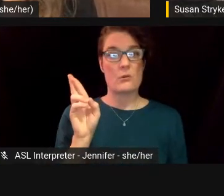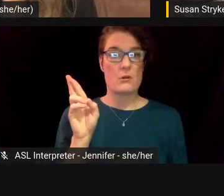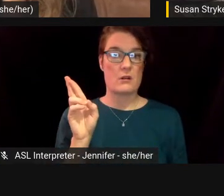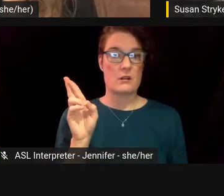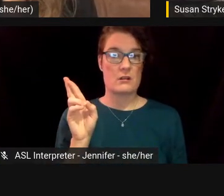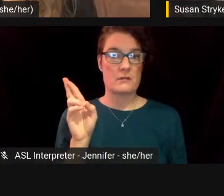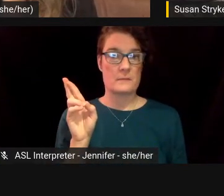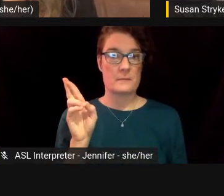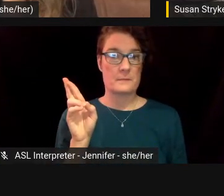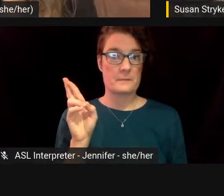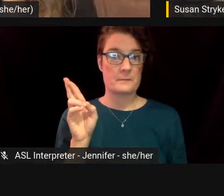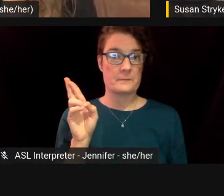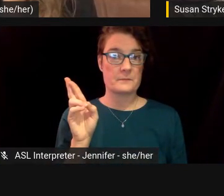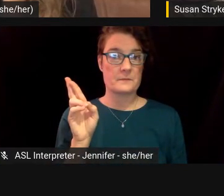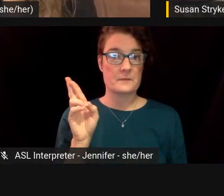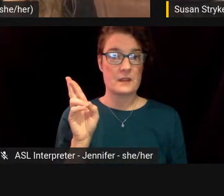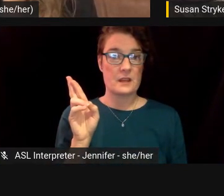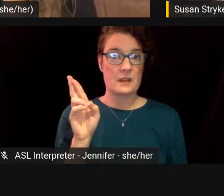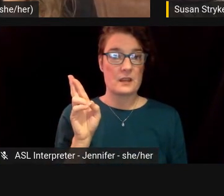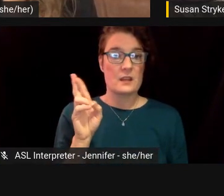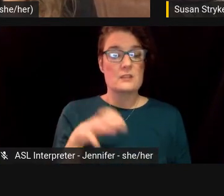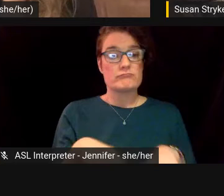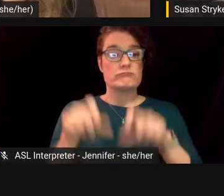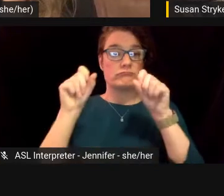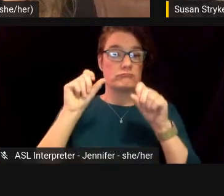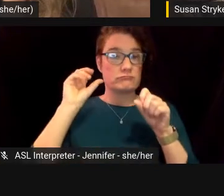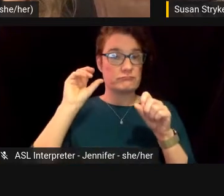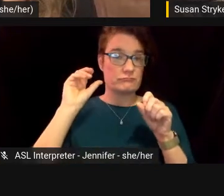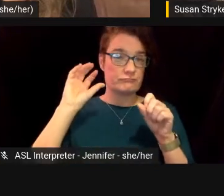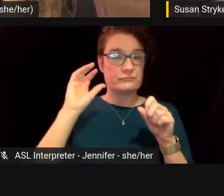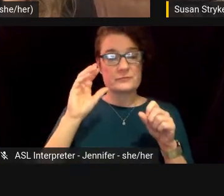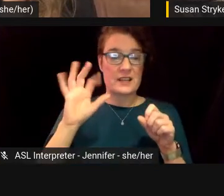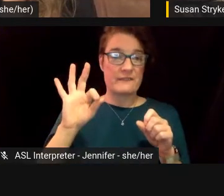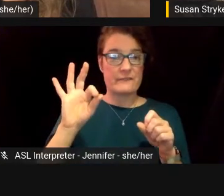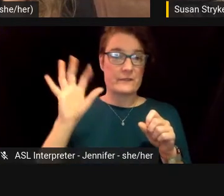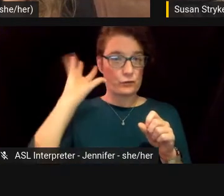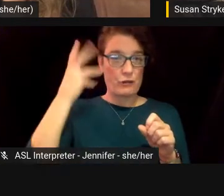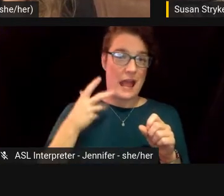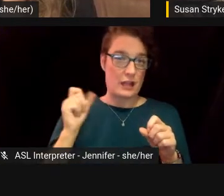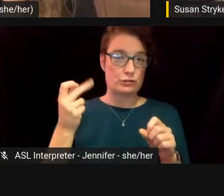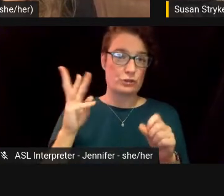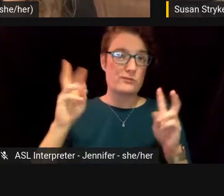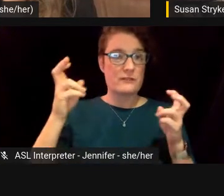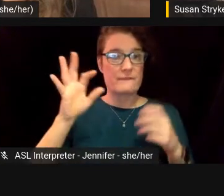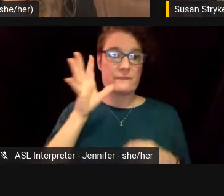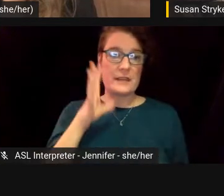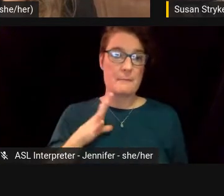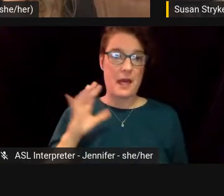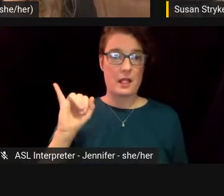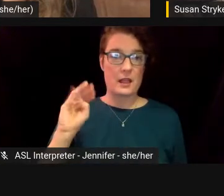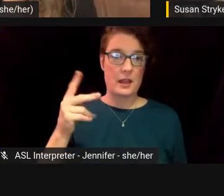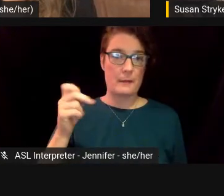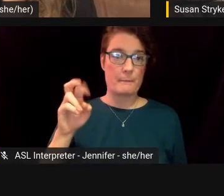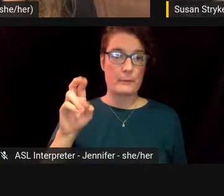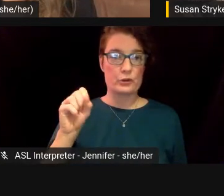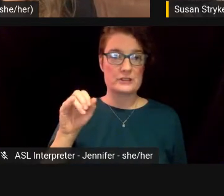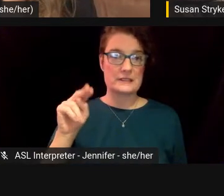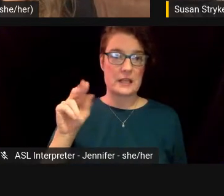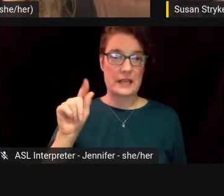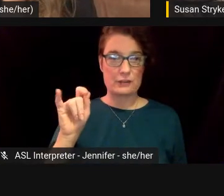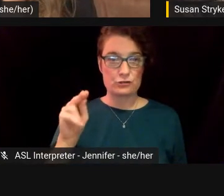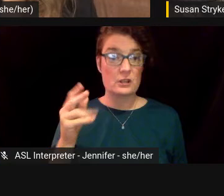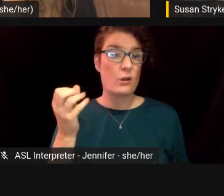doing female impersonation shows is what they call them, like drag shows, um, or like entry-level